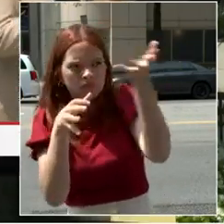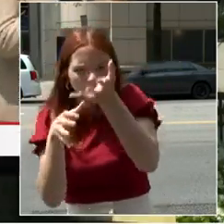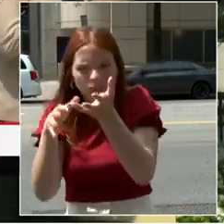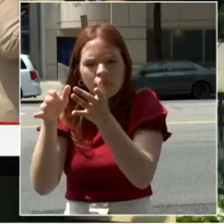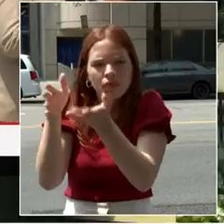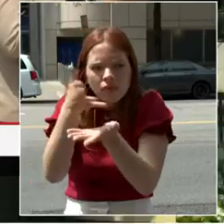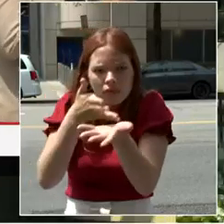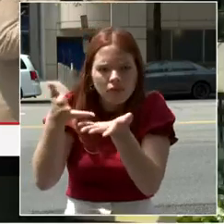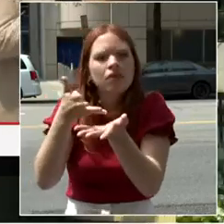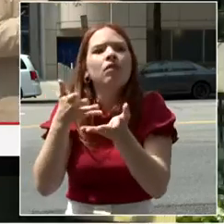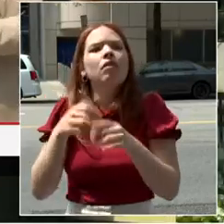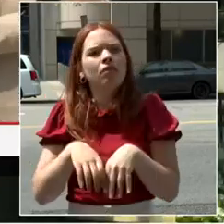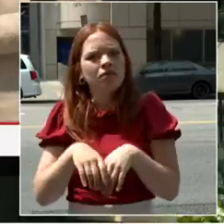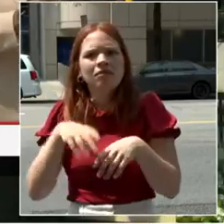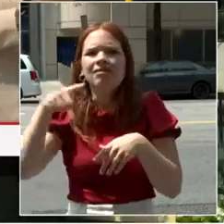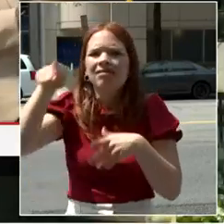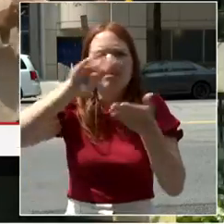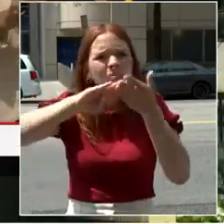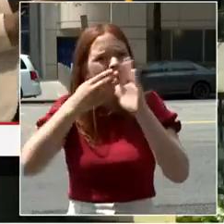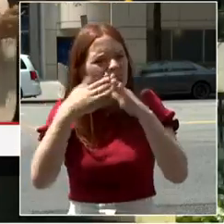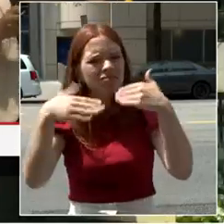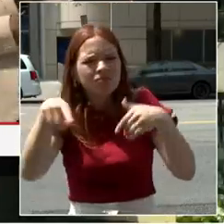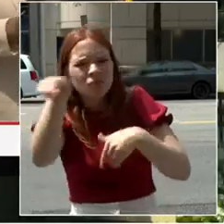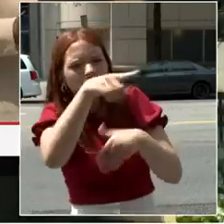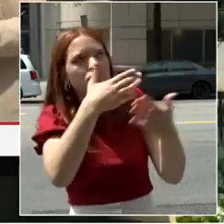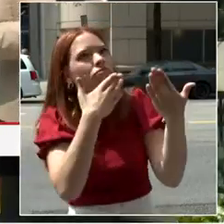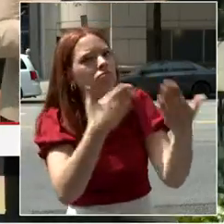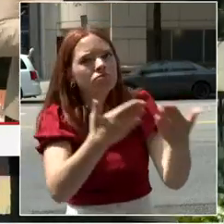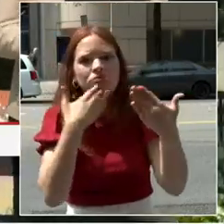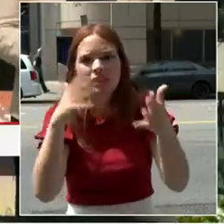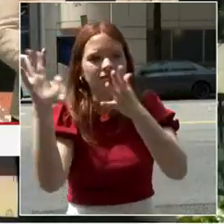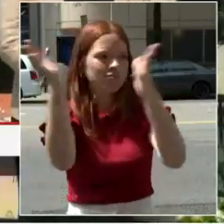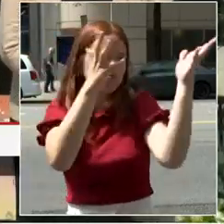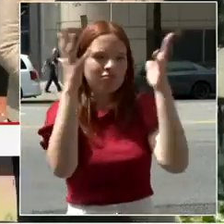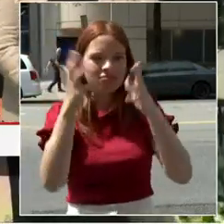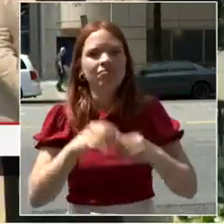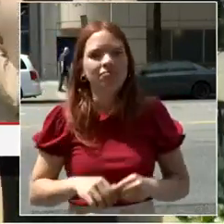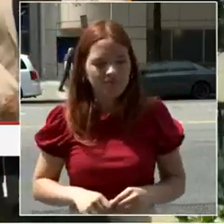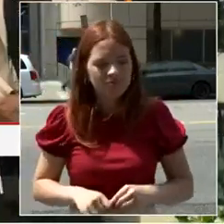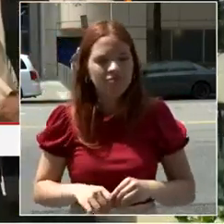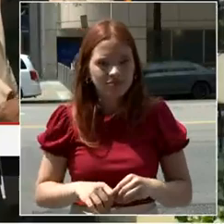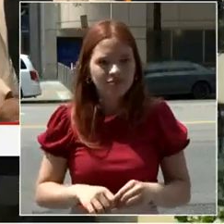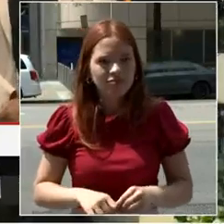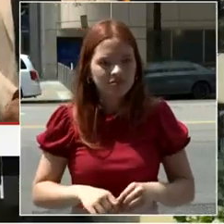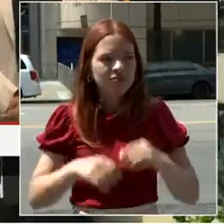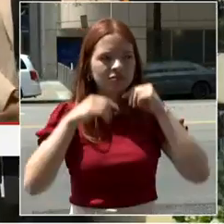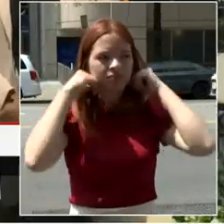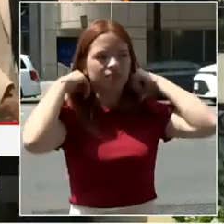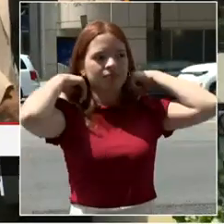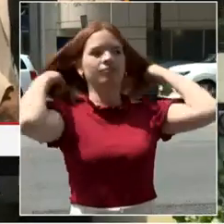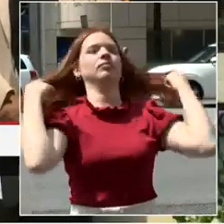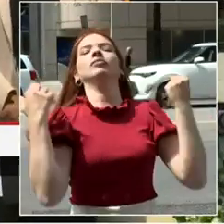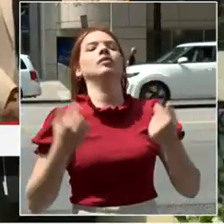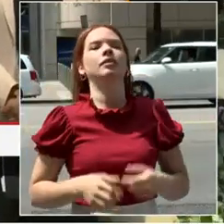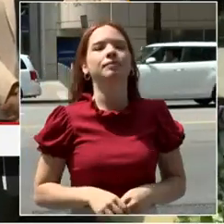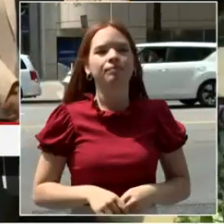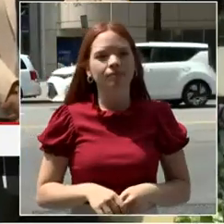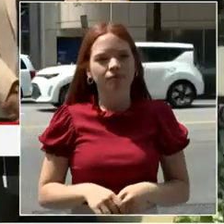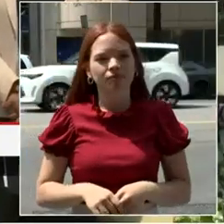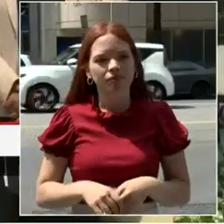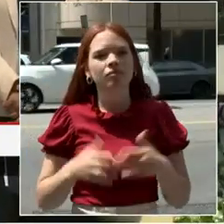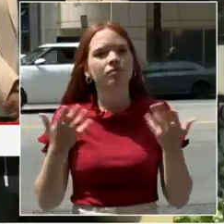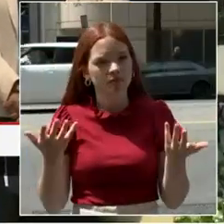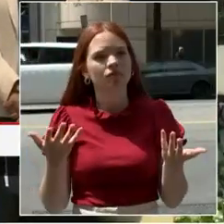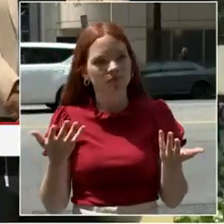see some folks who called us. I see others who testified to make sure we got that right. And so we have to make sure we protect that for the second vote. I